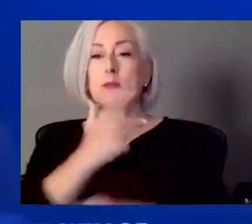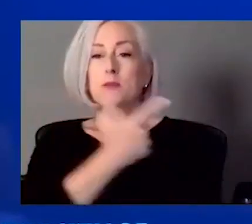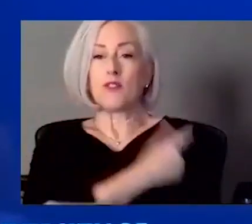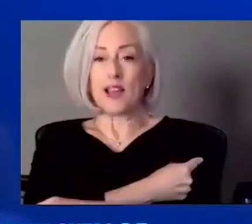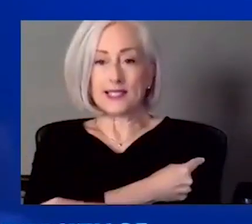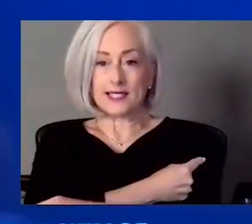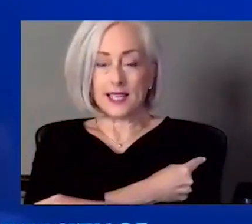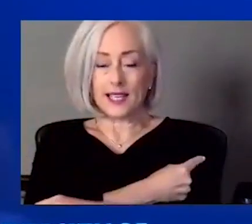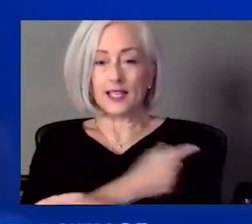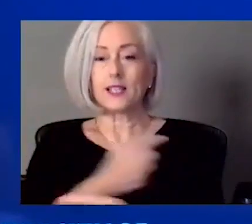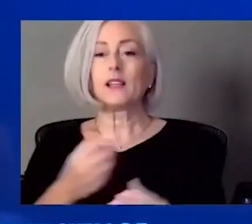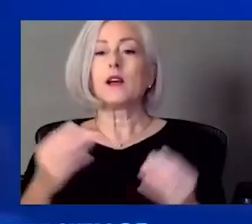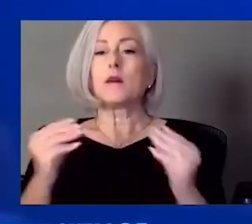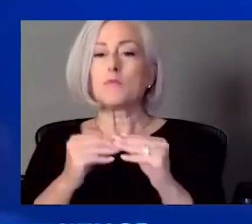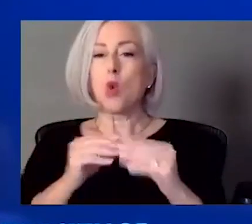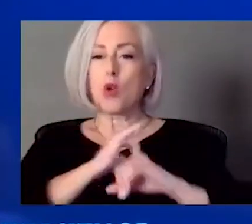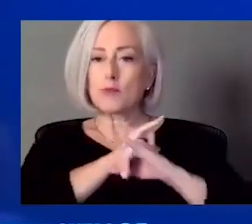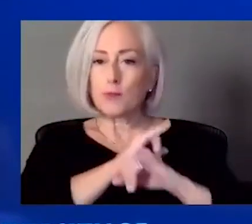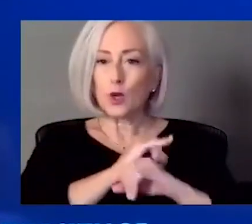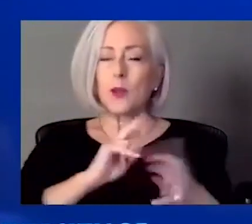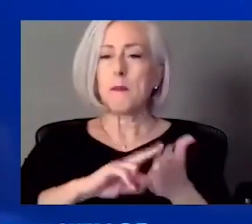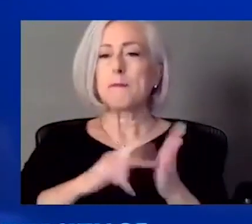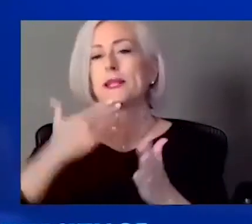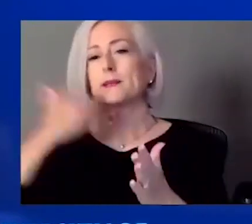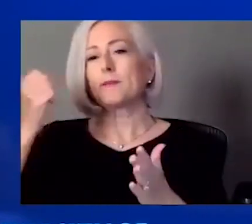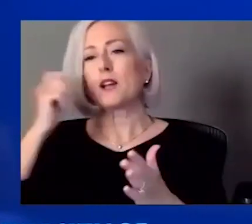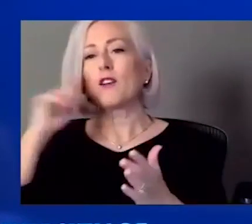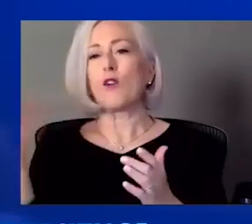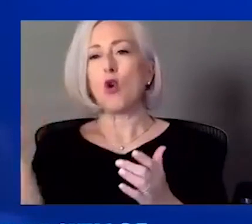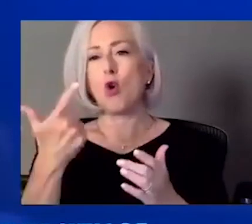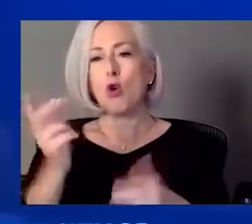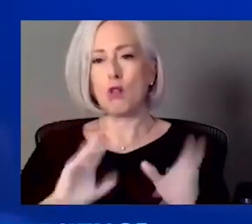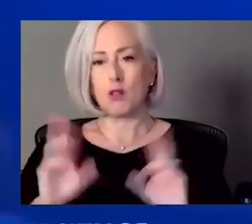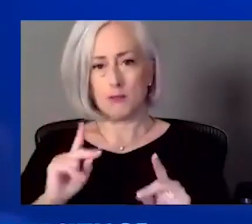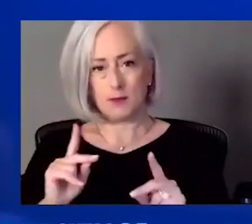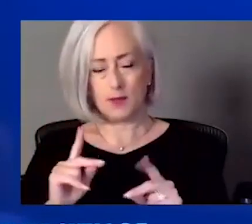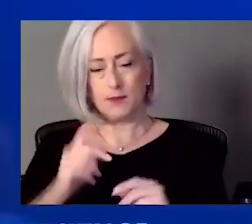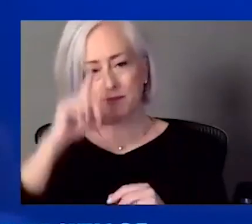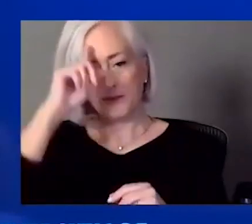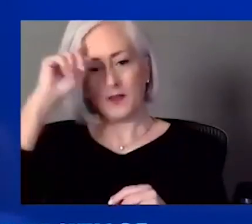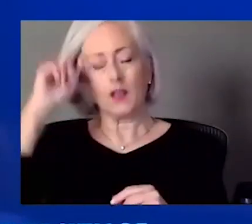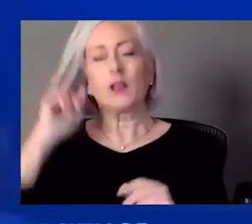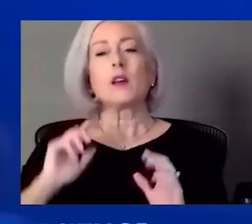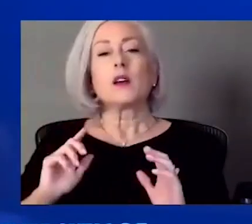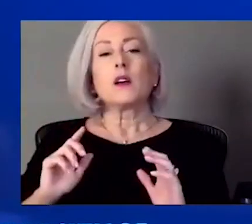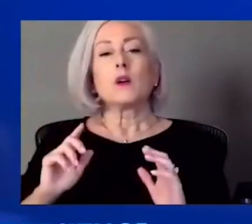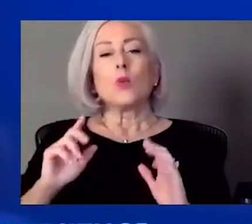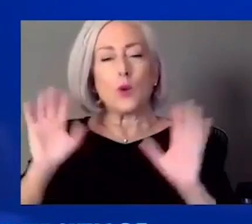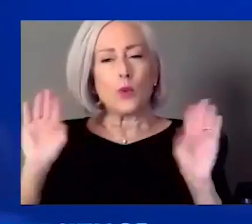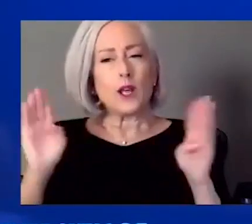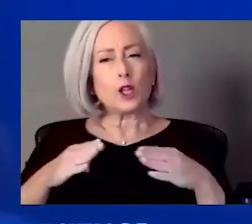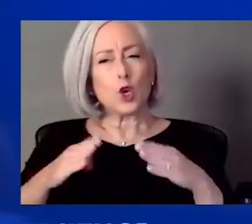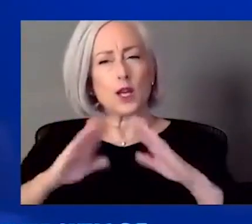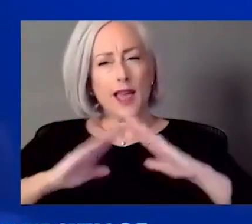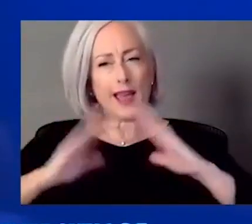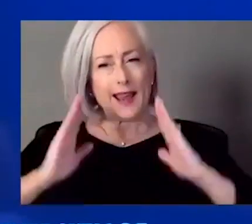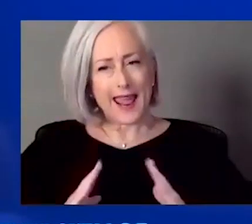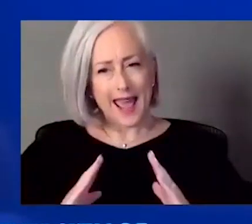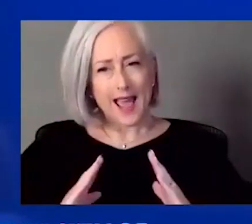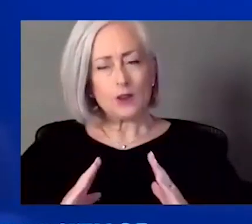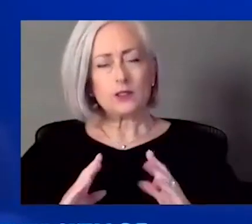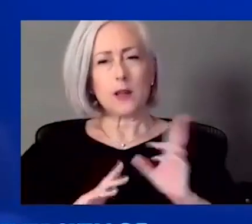But we, we do understand that in those, uh, smaller areas like households, vaccinated people can even protect those